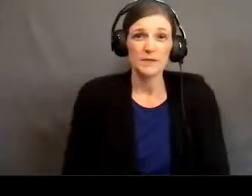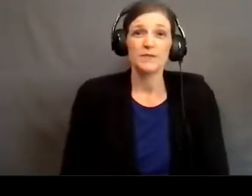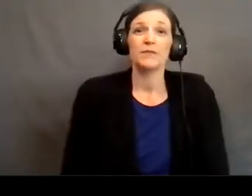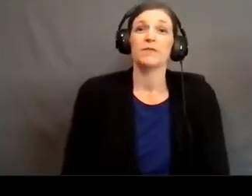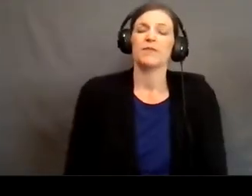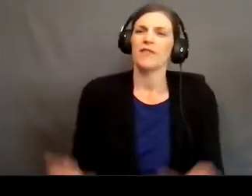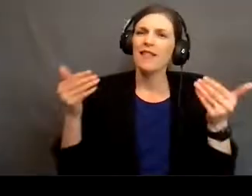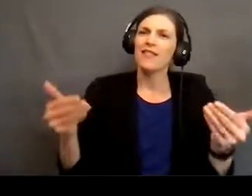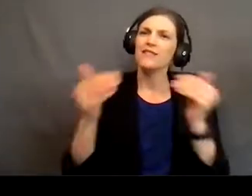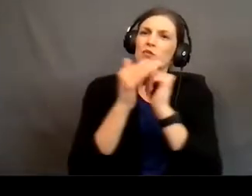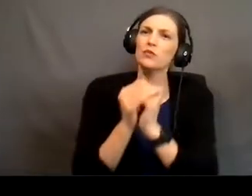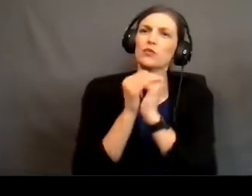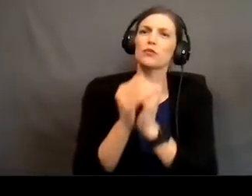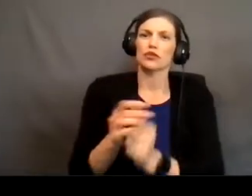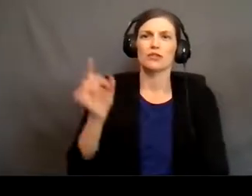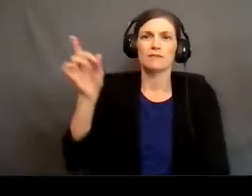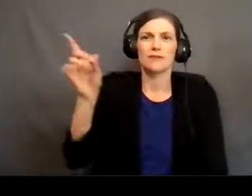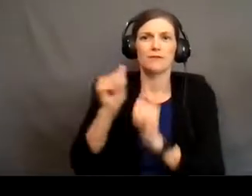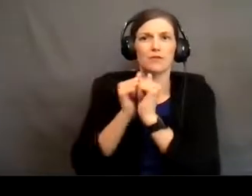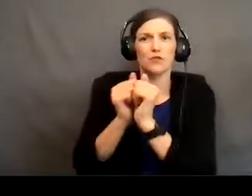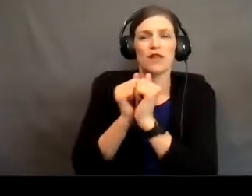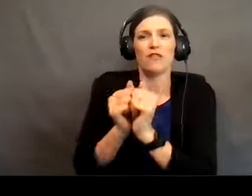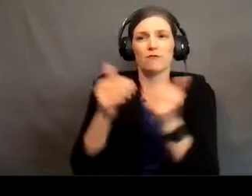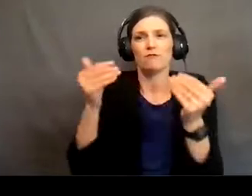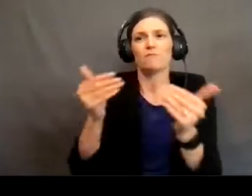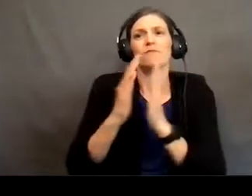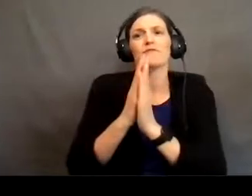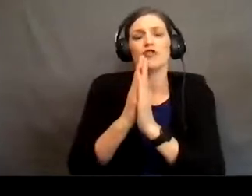let's worship him together let's pray